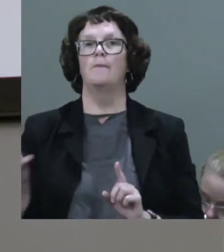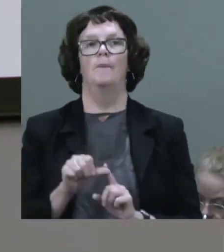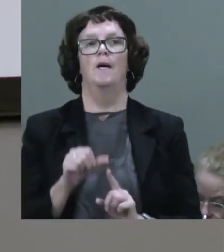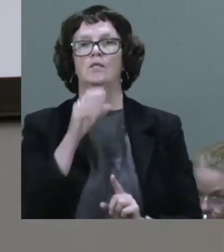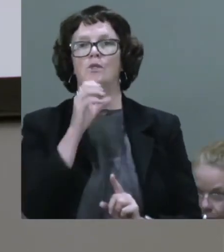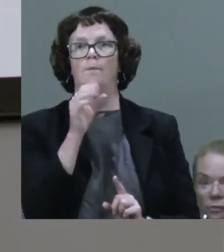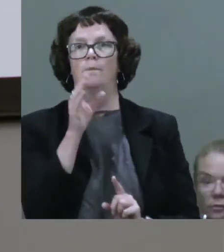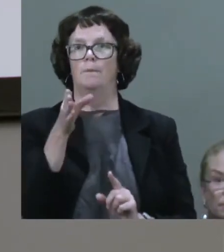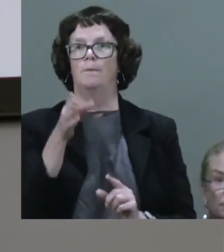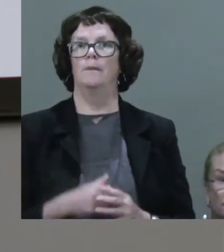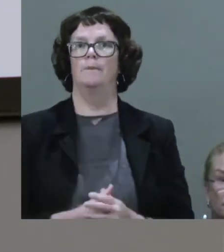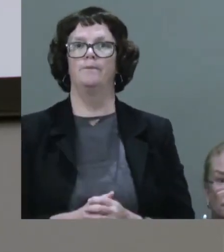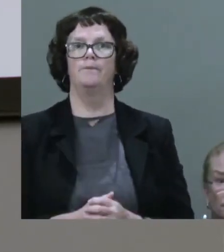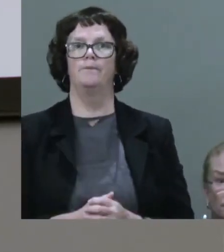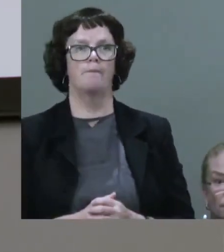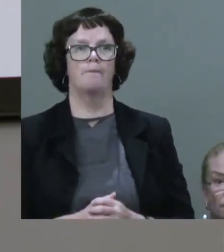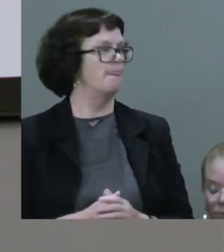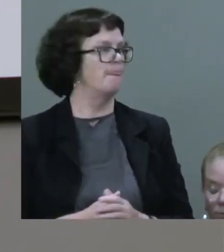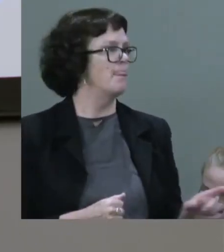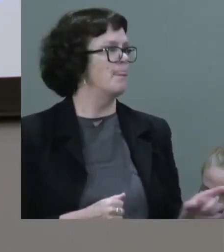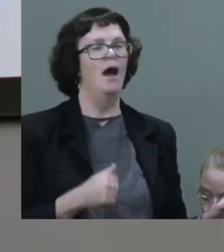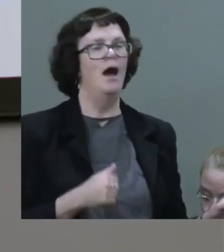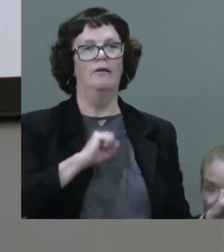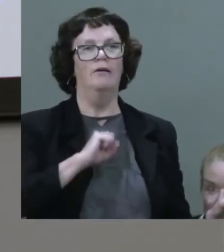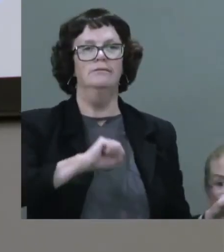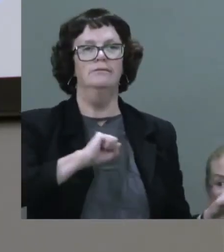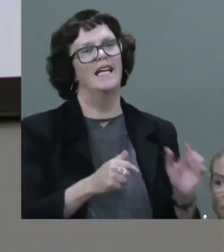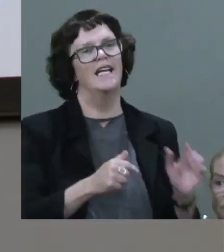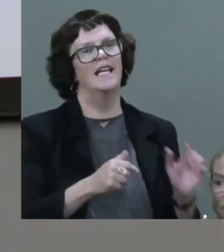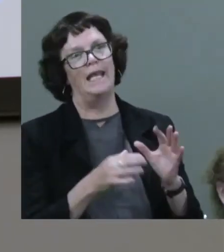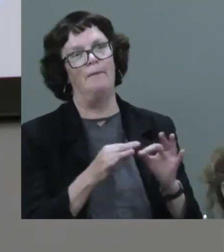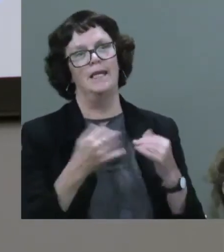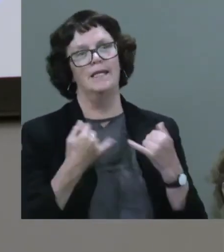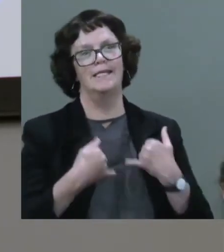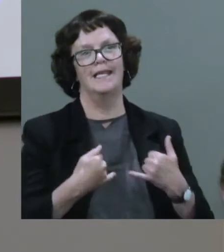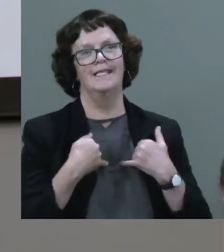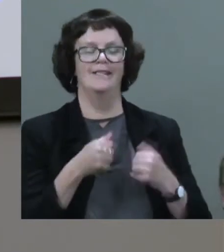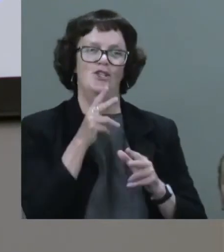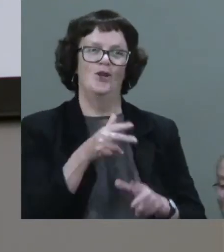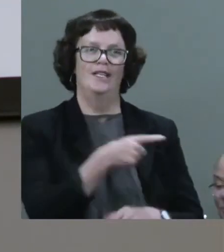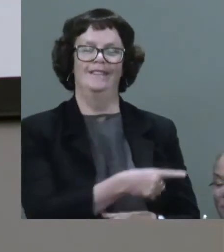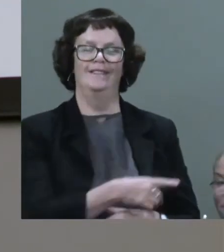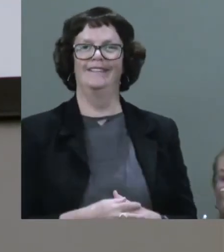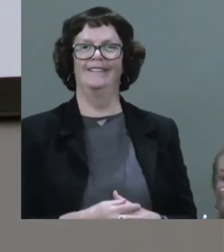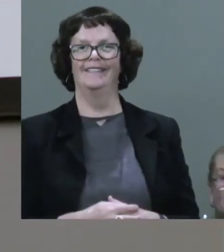Pardon me. It's just a touch of TV. me. So, um, can you scroll?